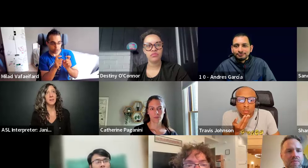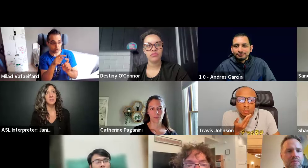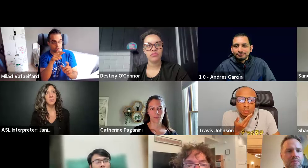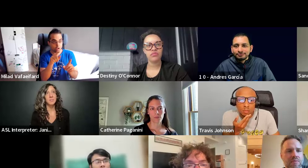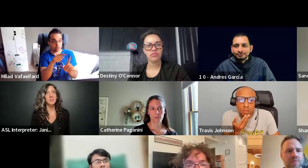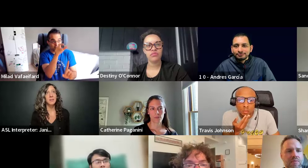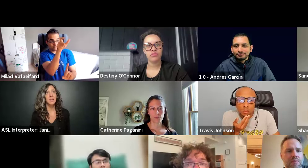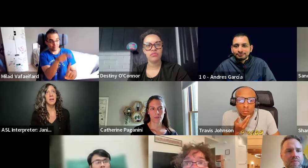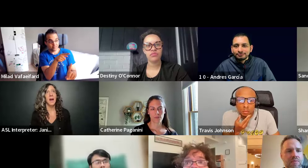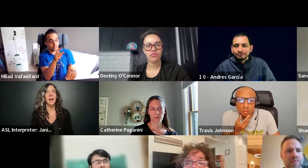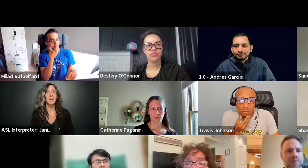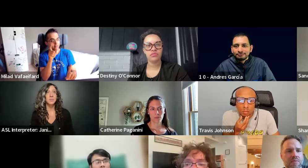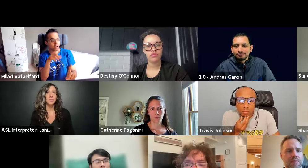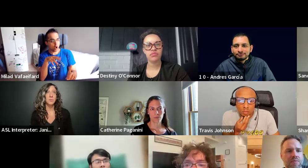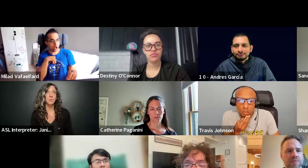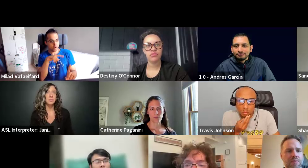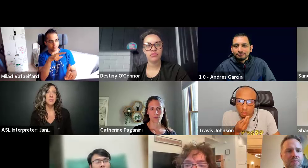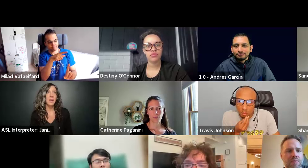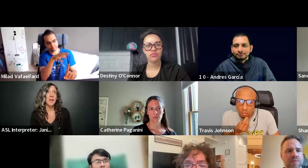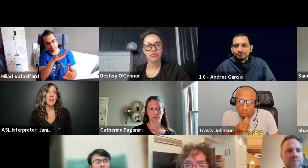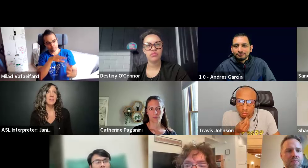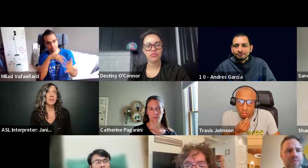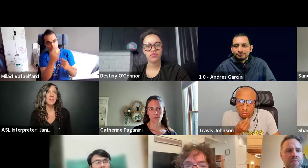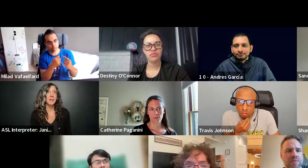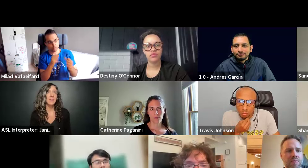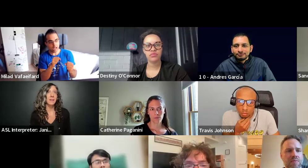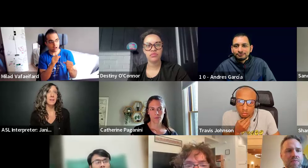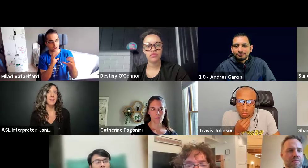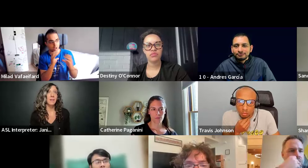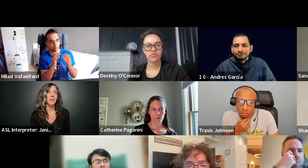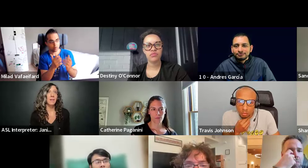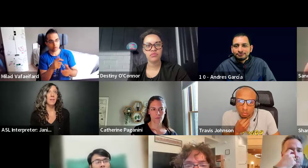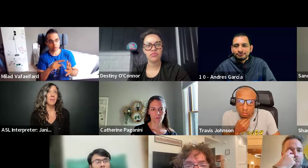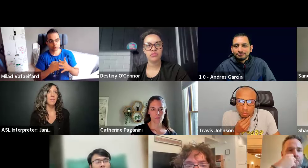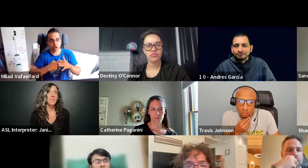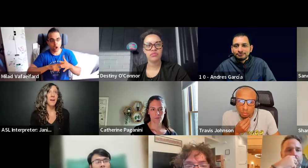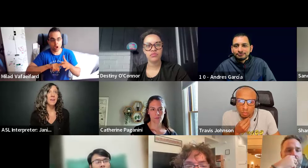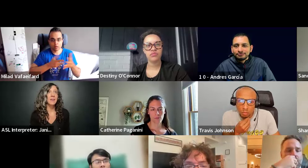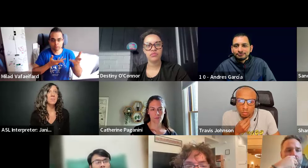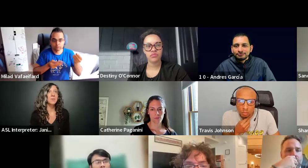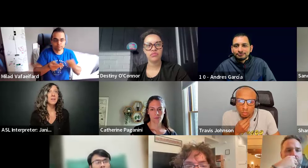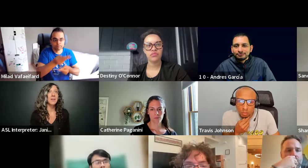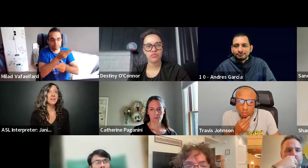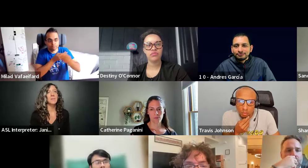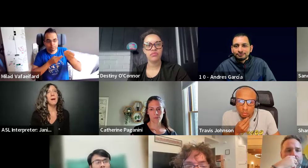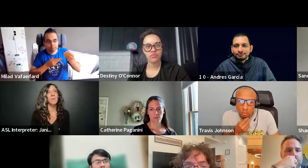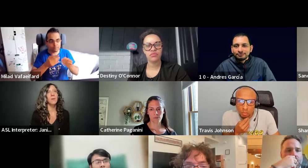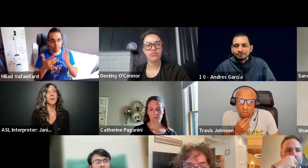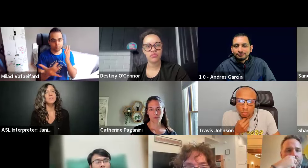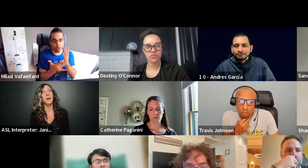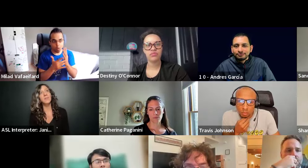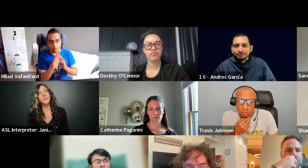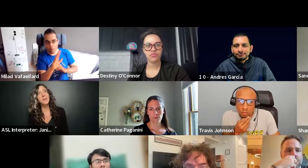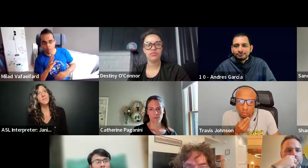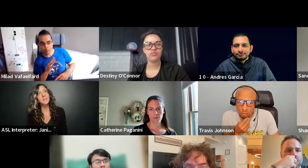as a deaf person, I contribute. And if I can communicate my